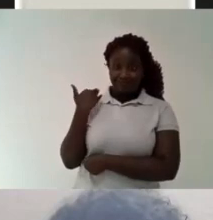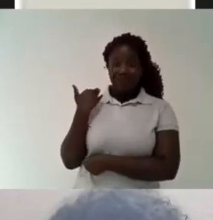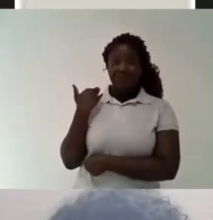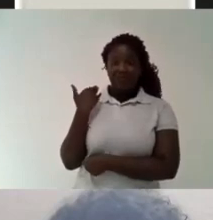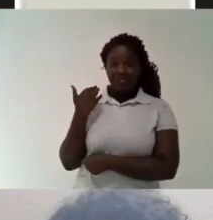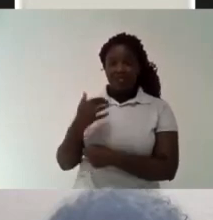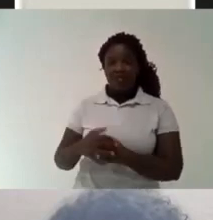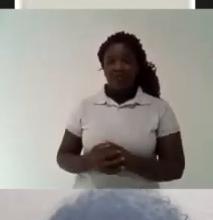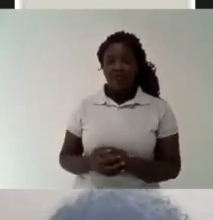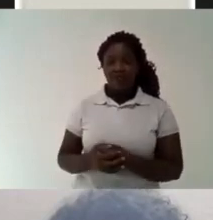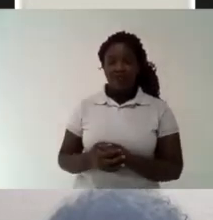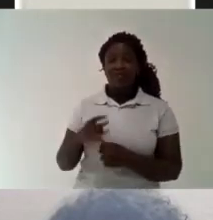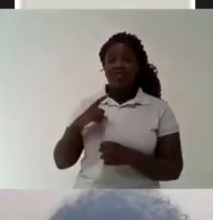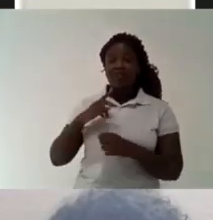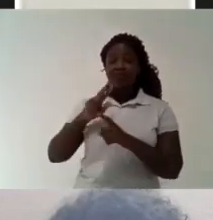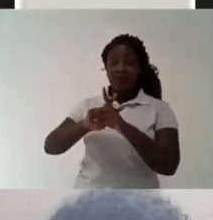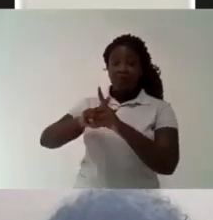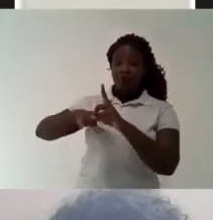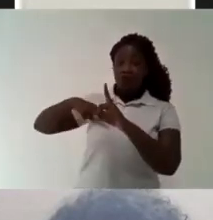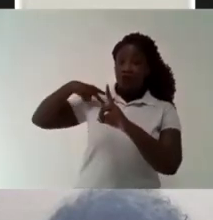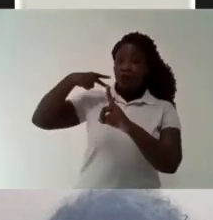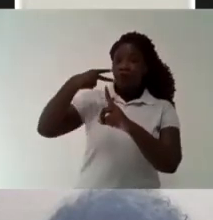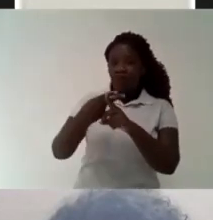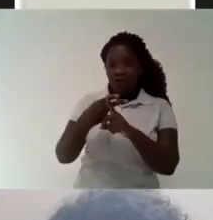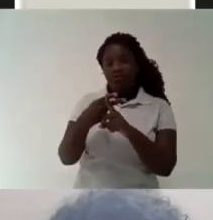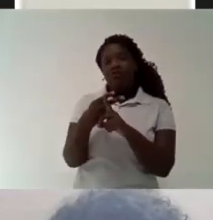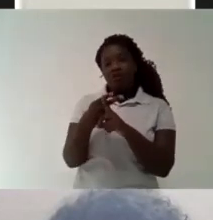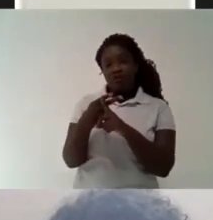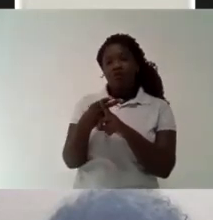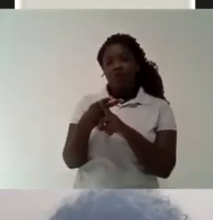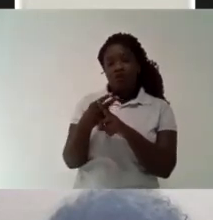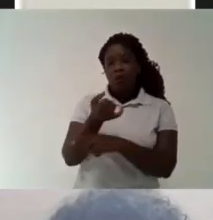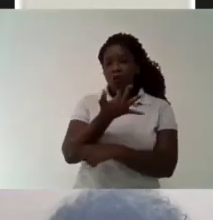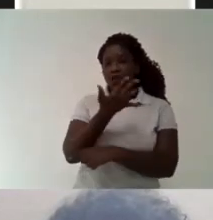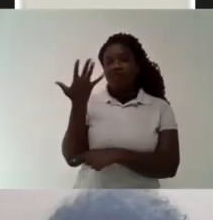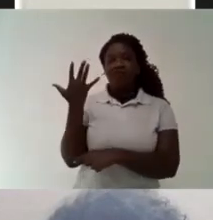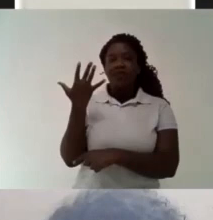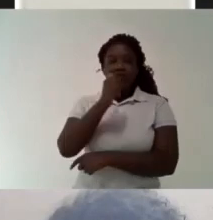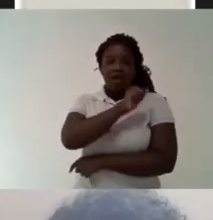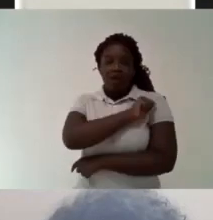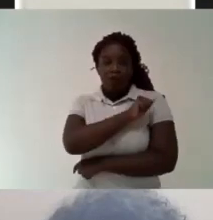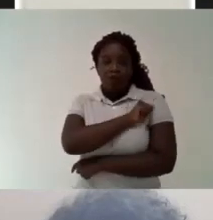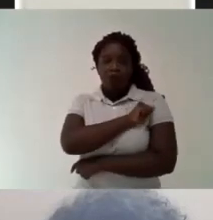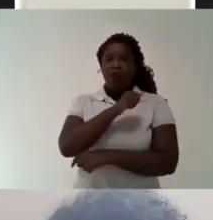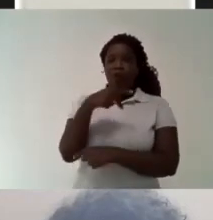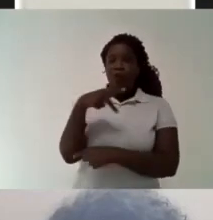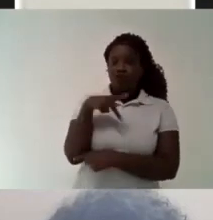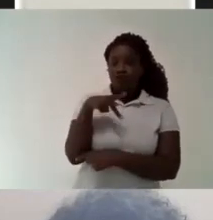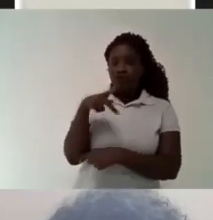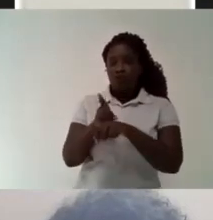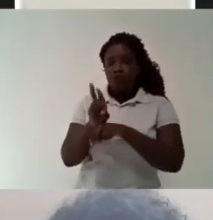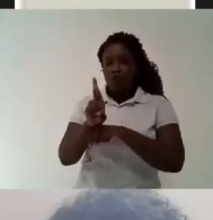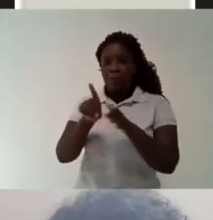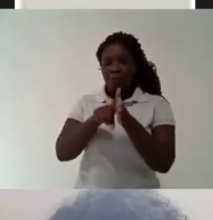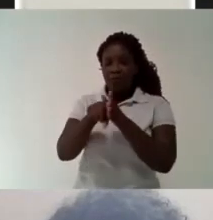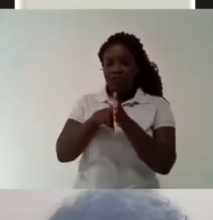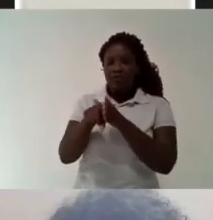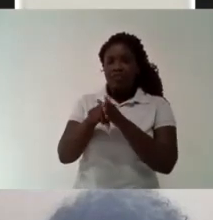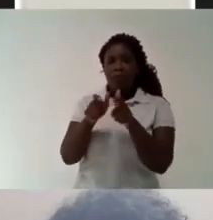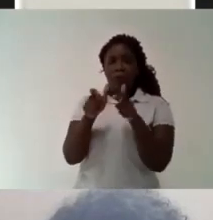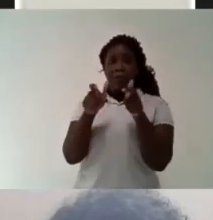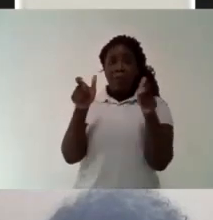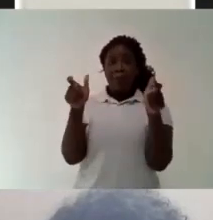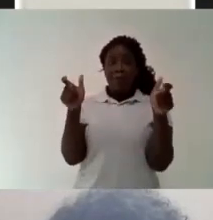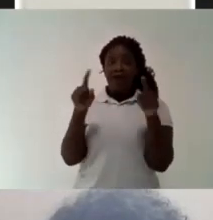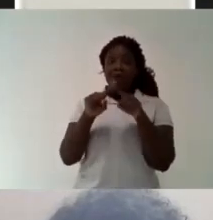a higher participation of the student The student body The student